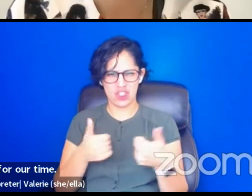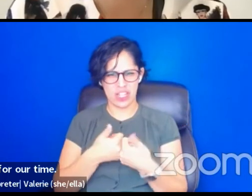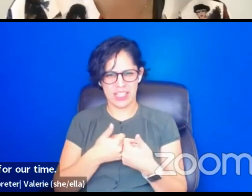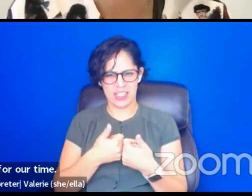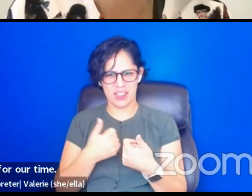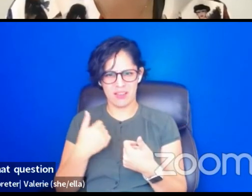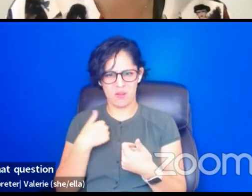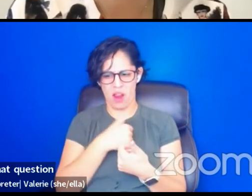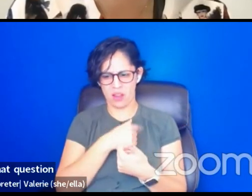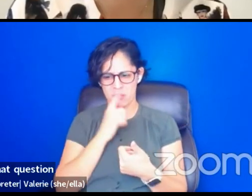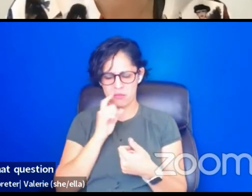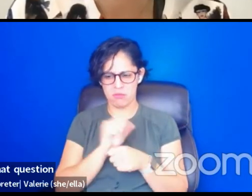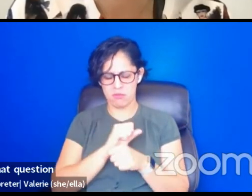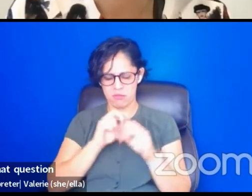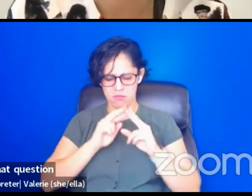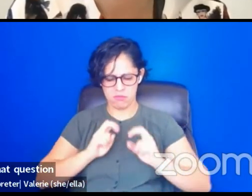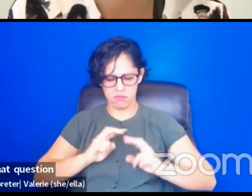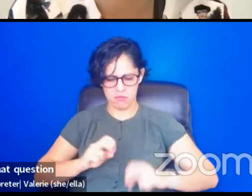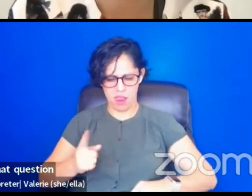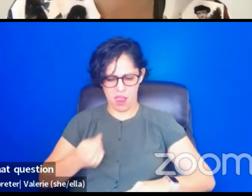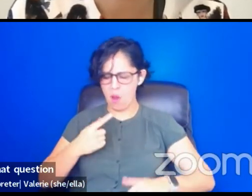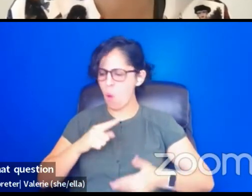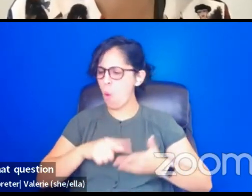asked that question, we'd feel it too.